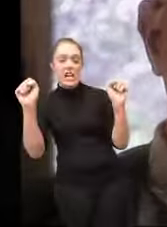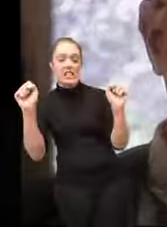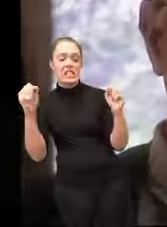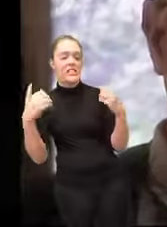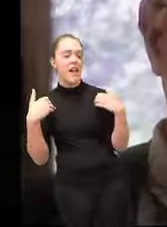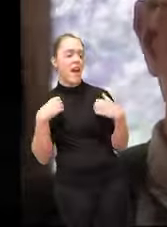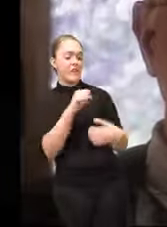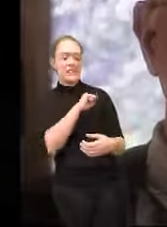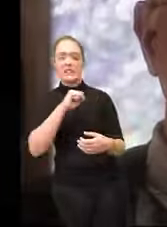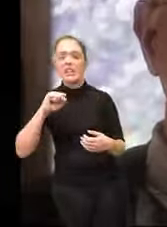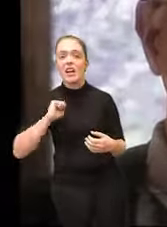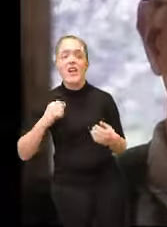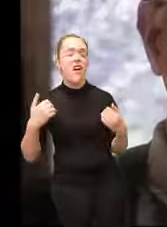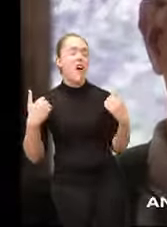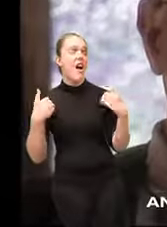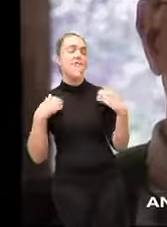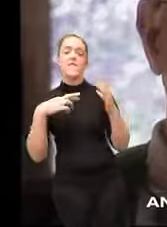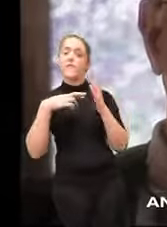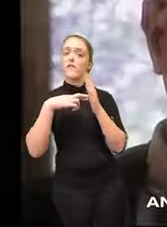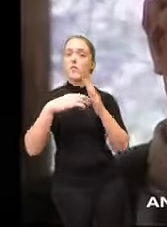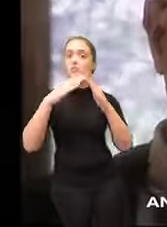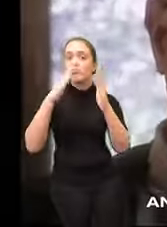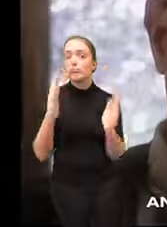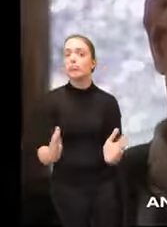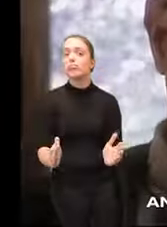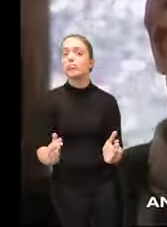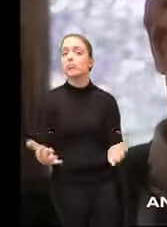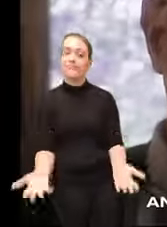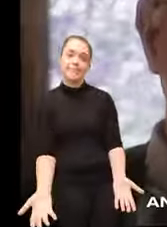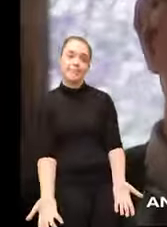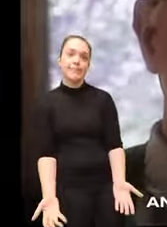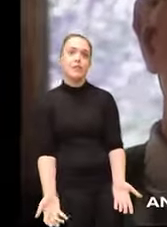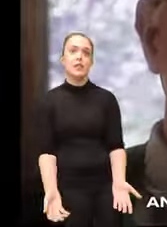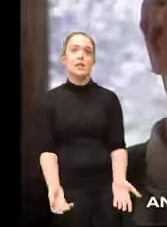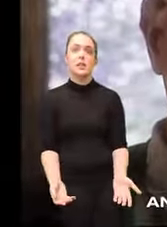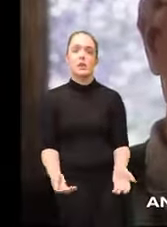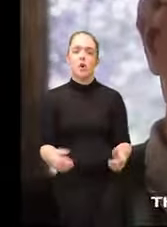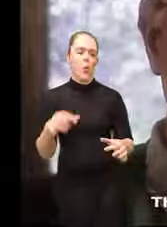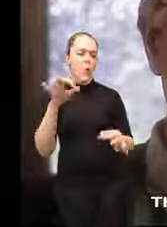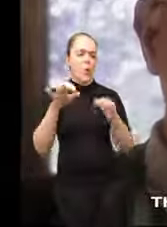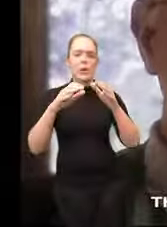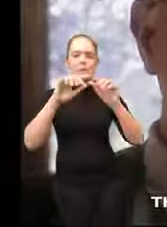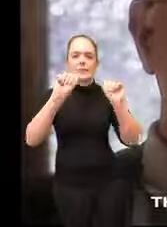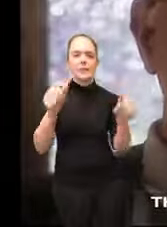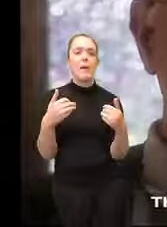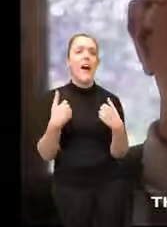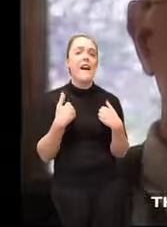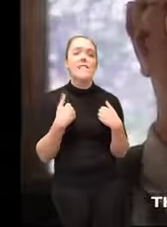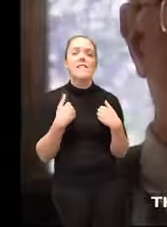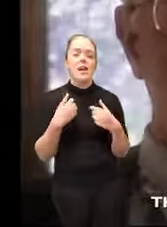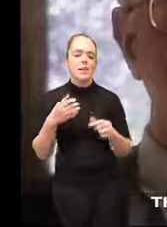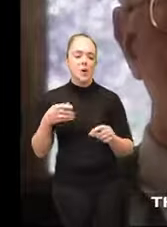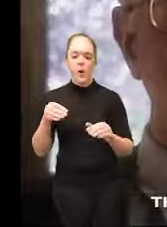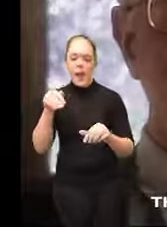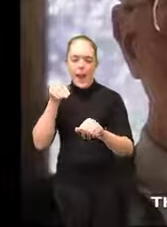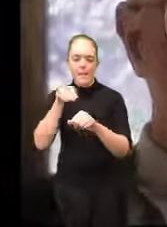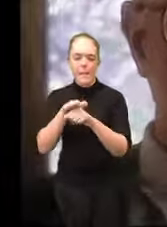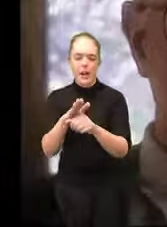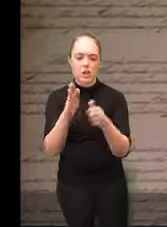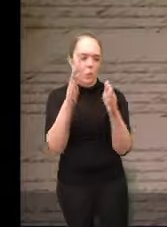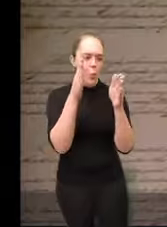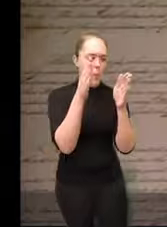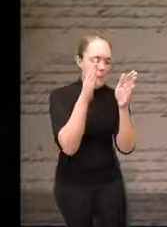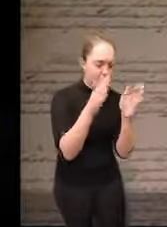its own president its own senate and house of representative its own court system that would reach right down to